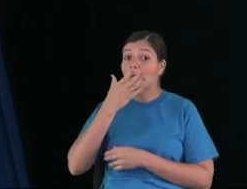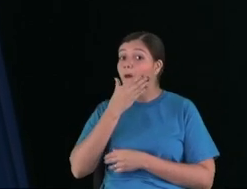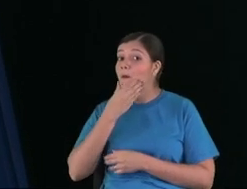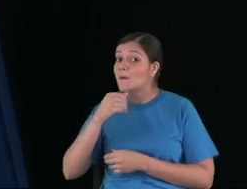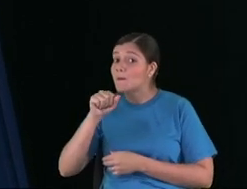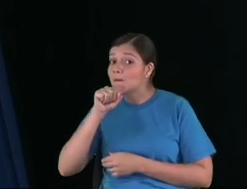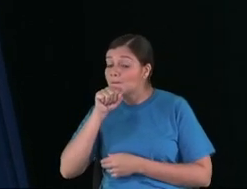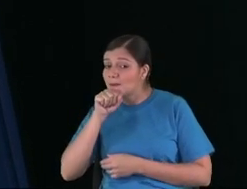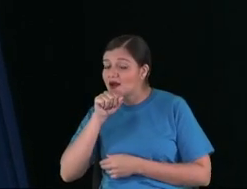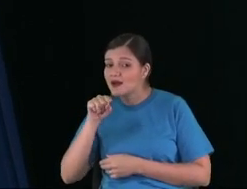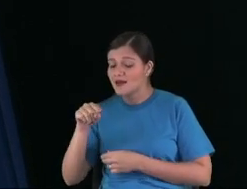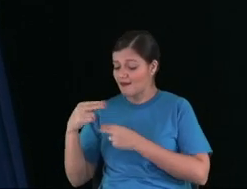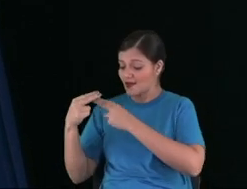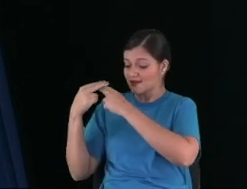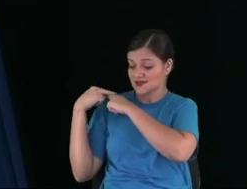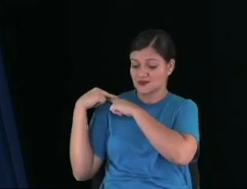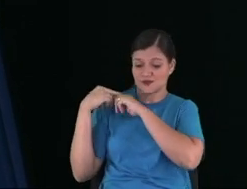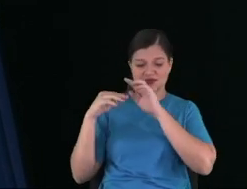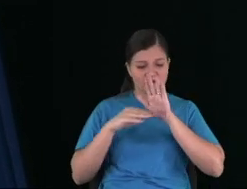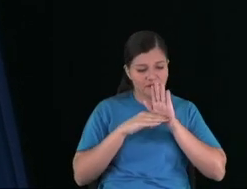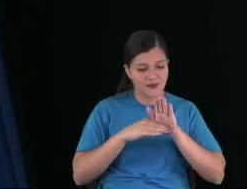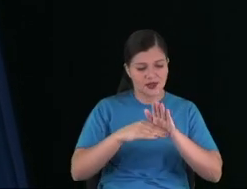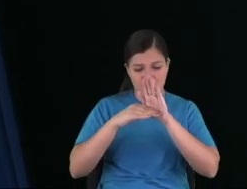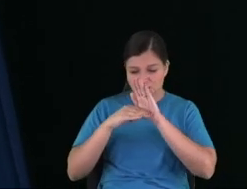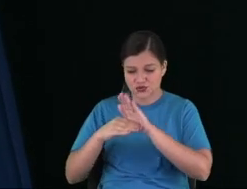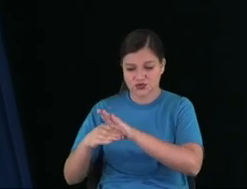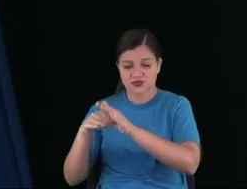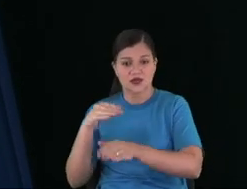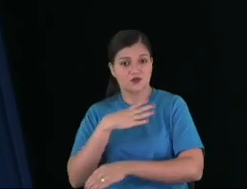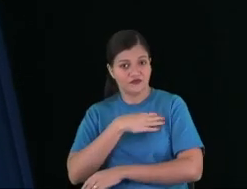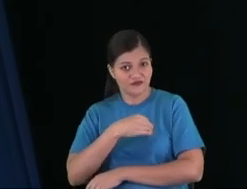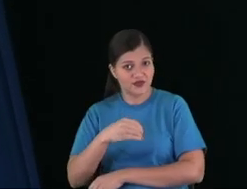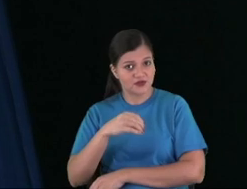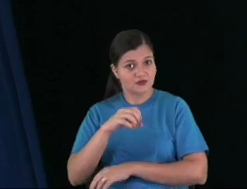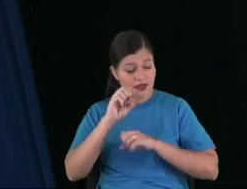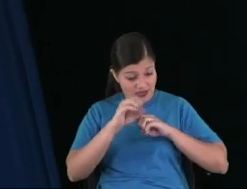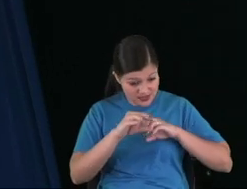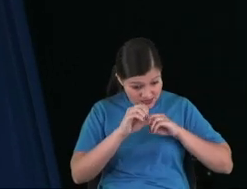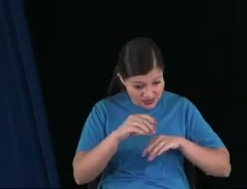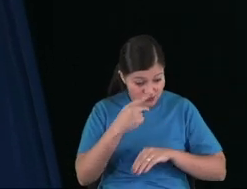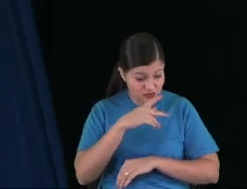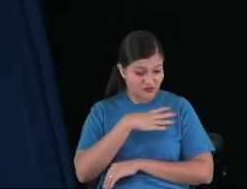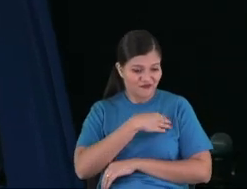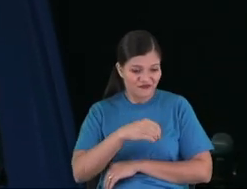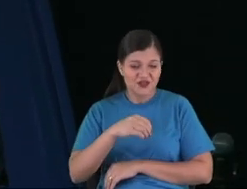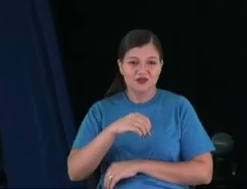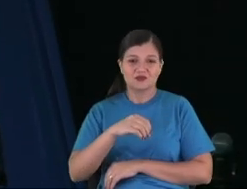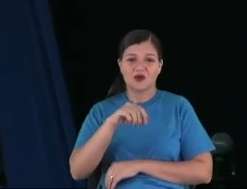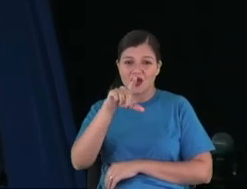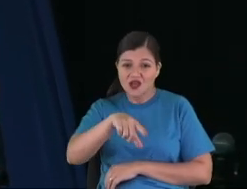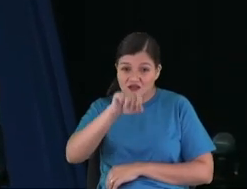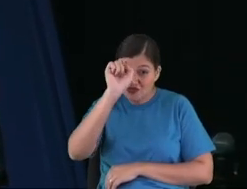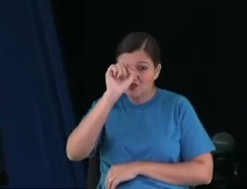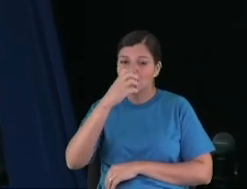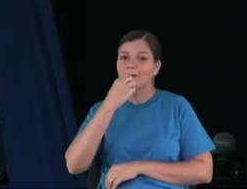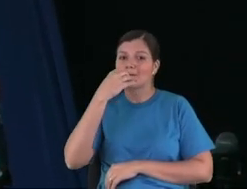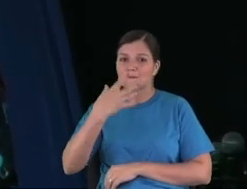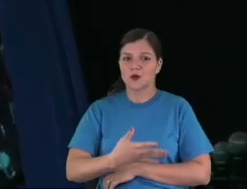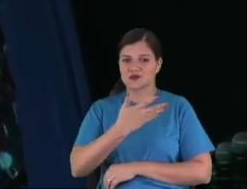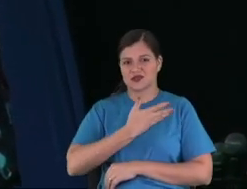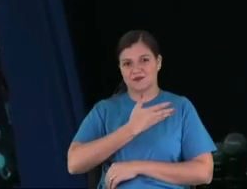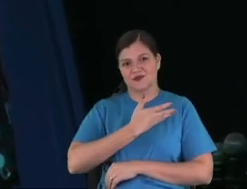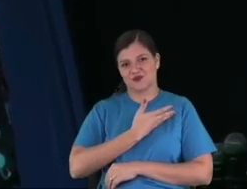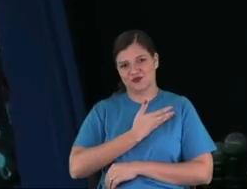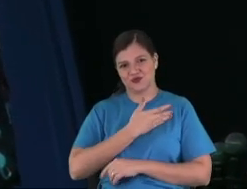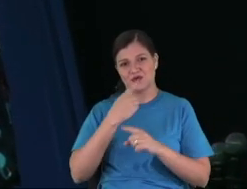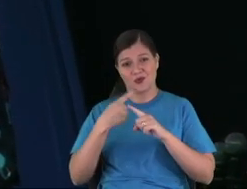My dad was really, really was in this situation. Dad, you need to try to help your kids to